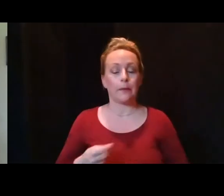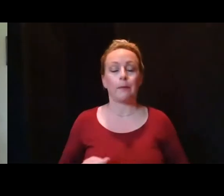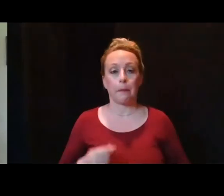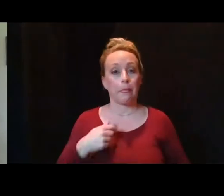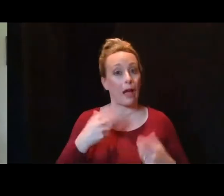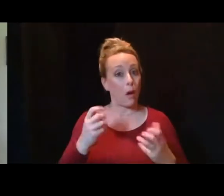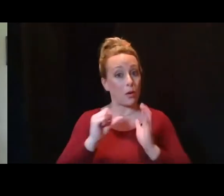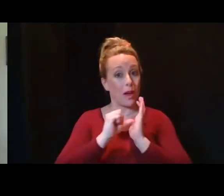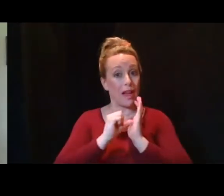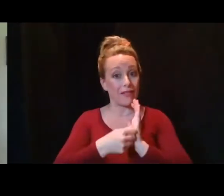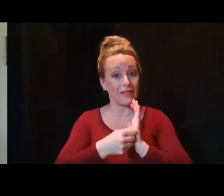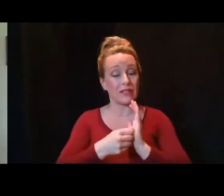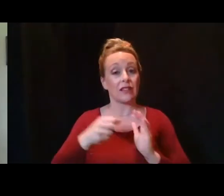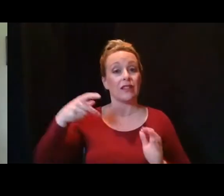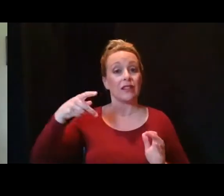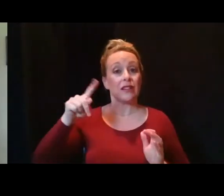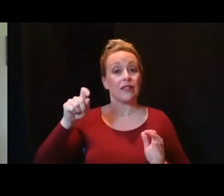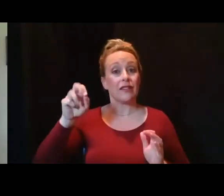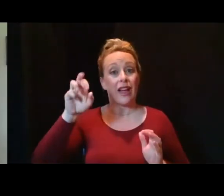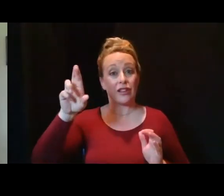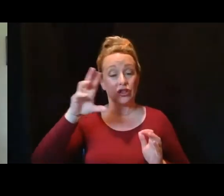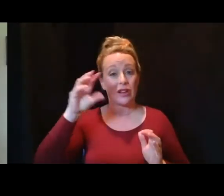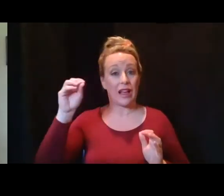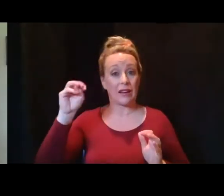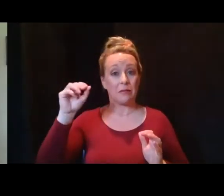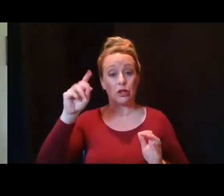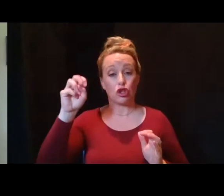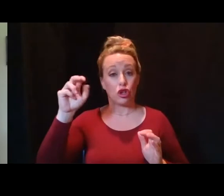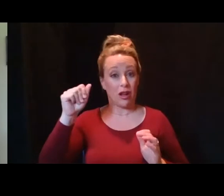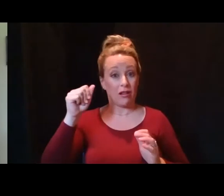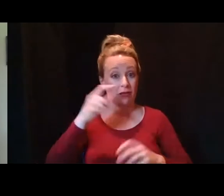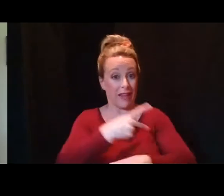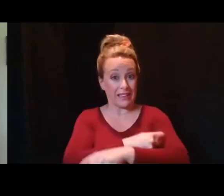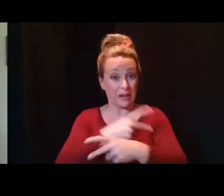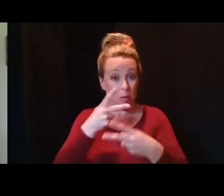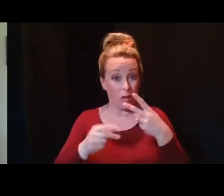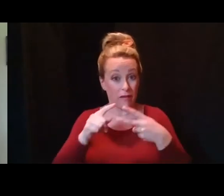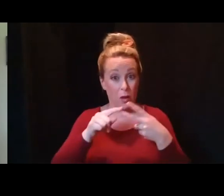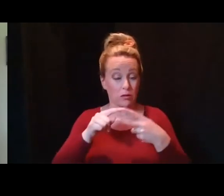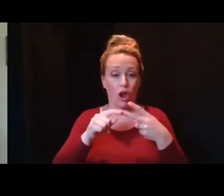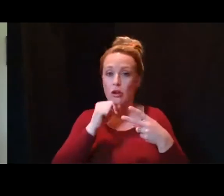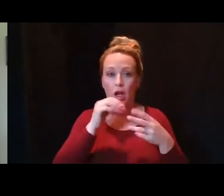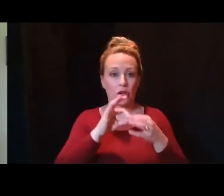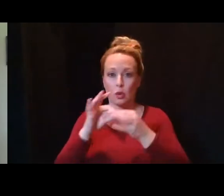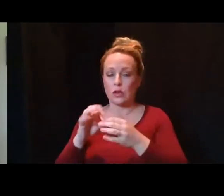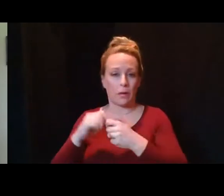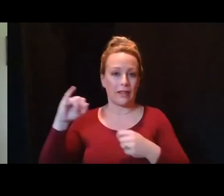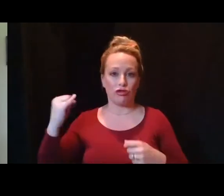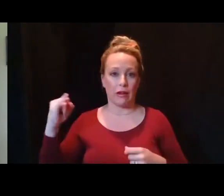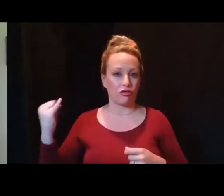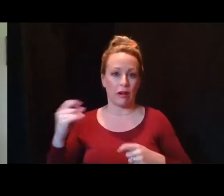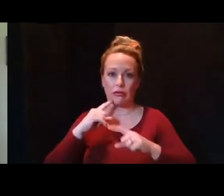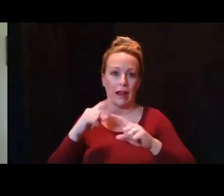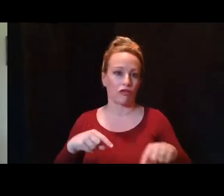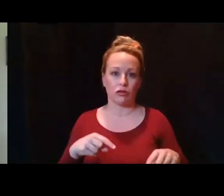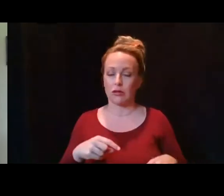reiterate the Pfizer and Moderna vaccines are not associated with this reaction, are